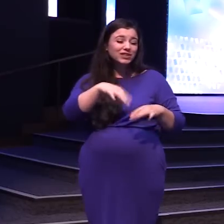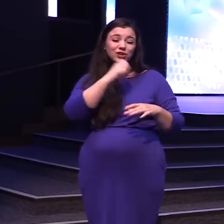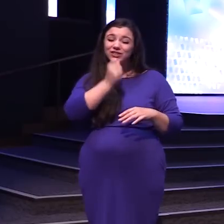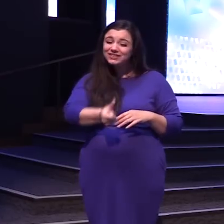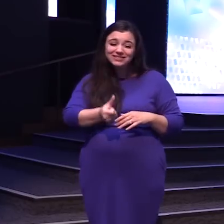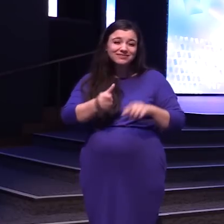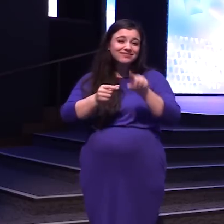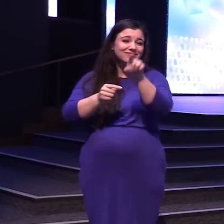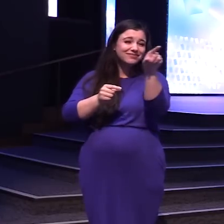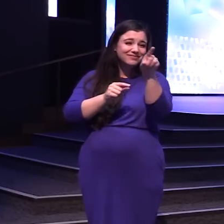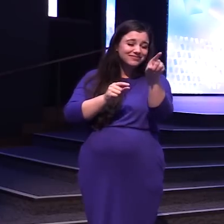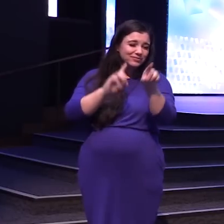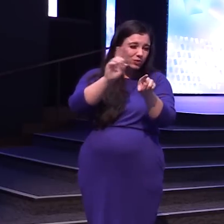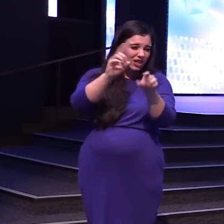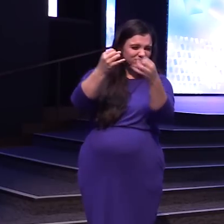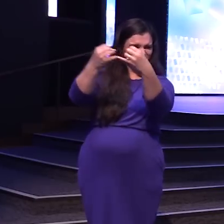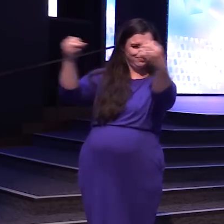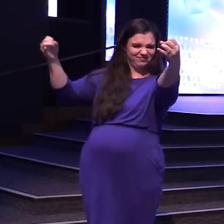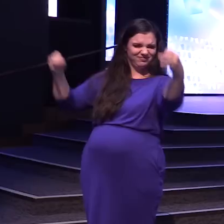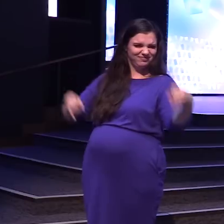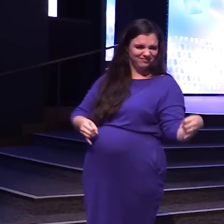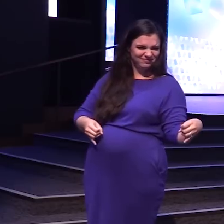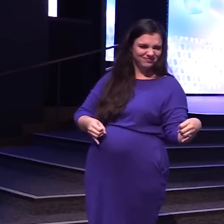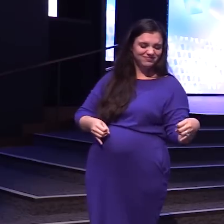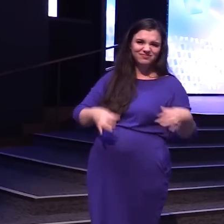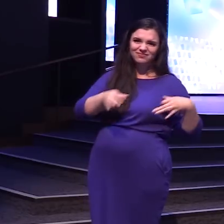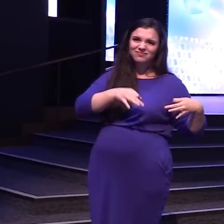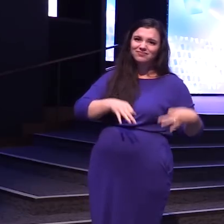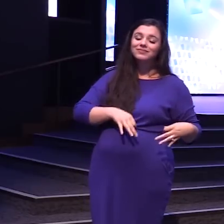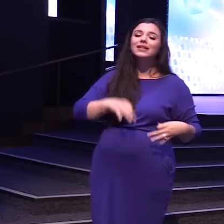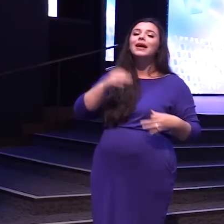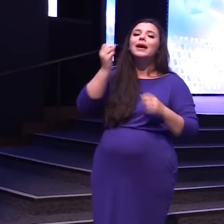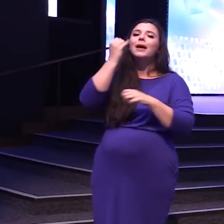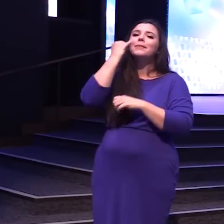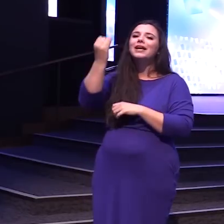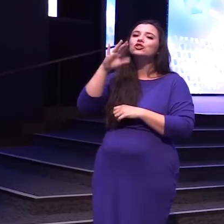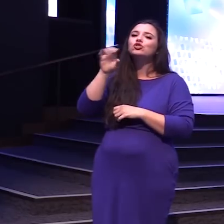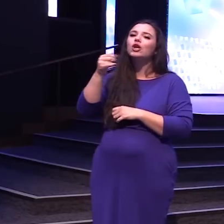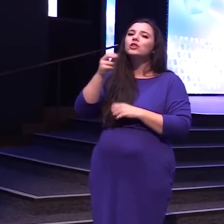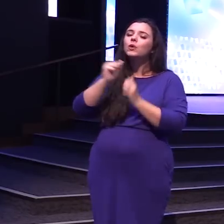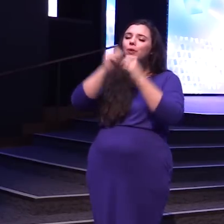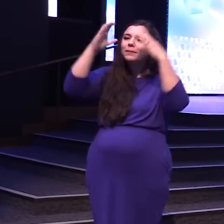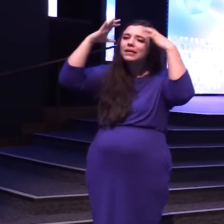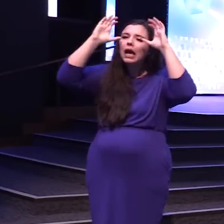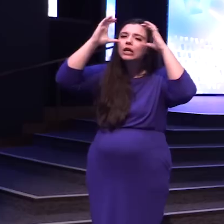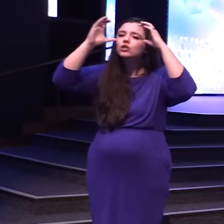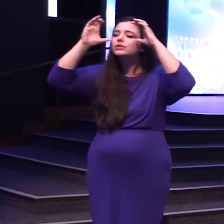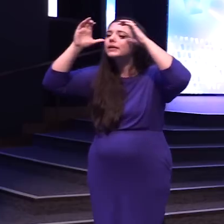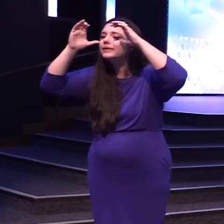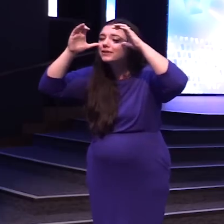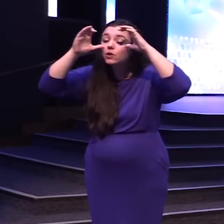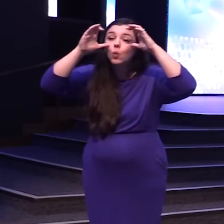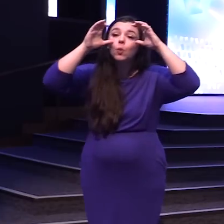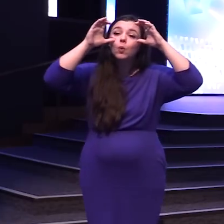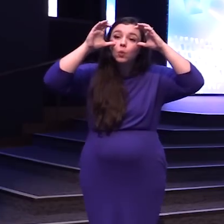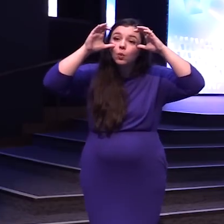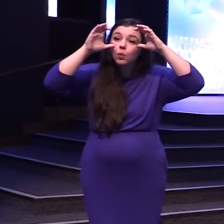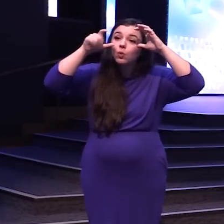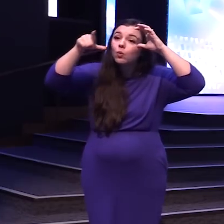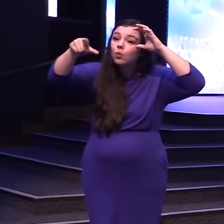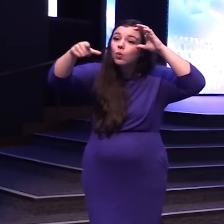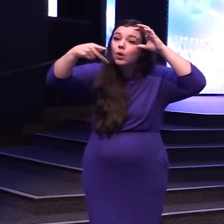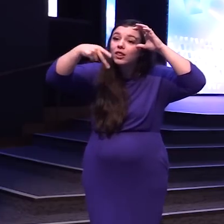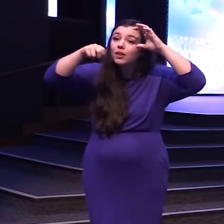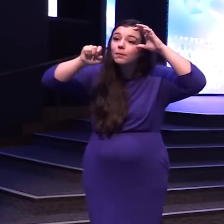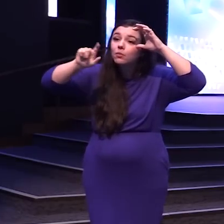territory Picture like Joshua With his binoculars You know Like looking out Over the land And he's like Ooh That's a